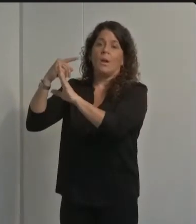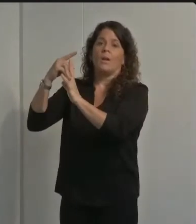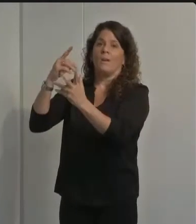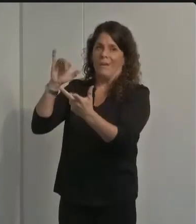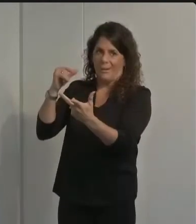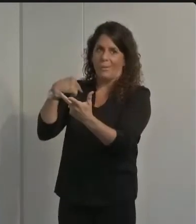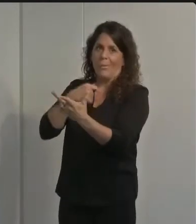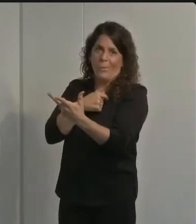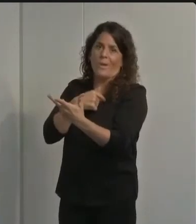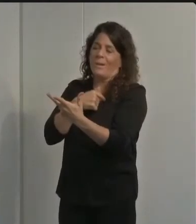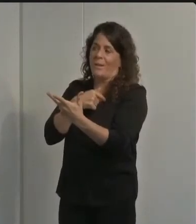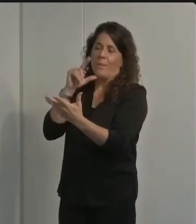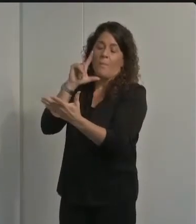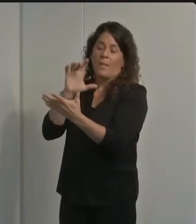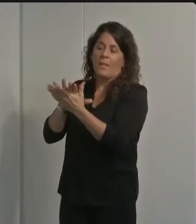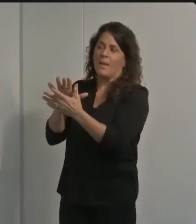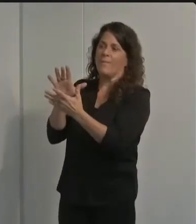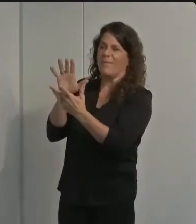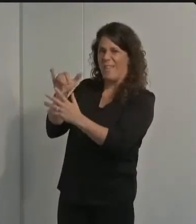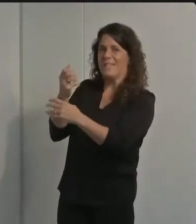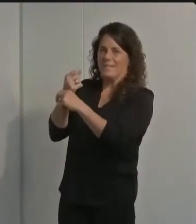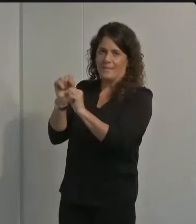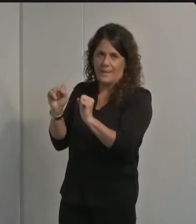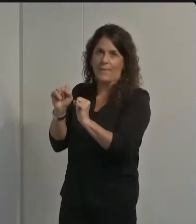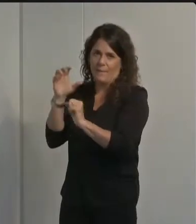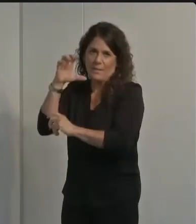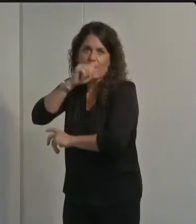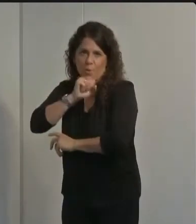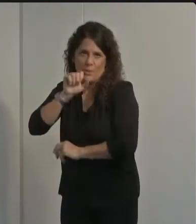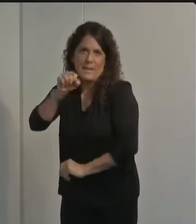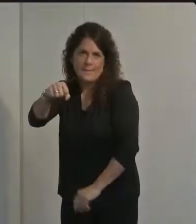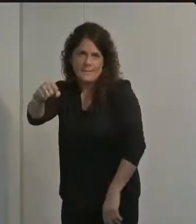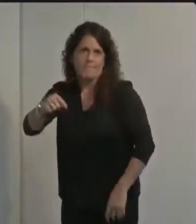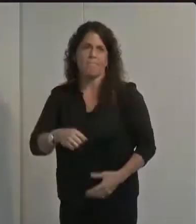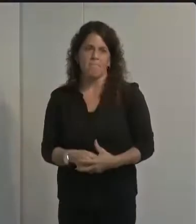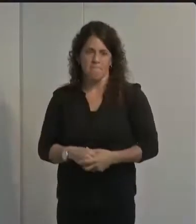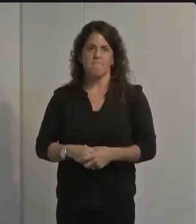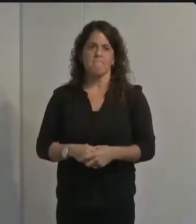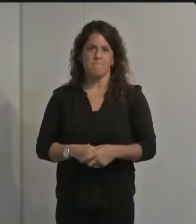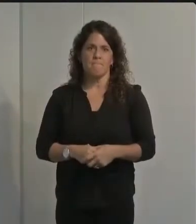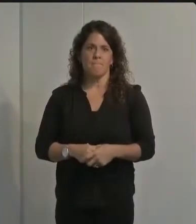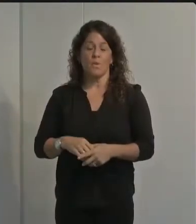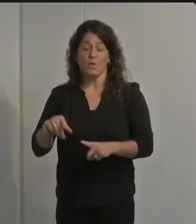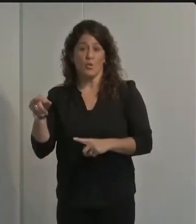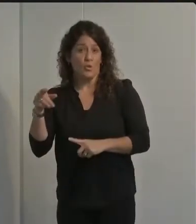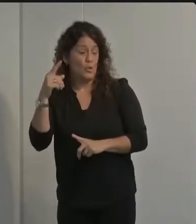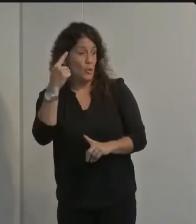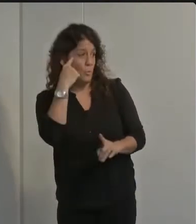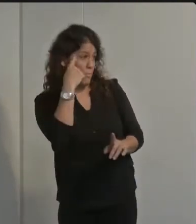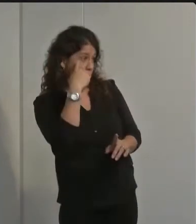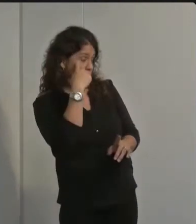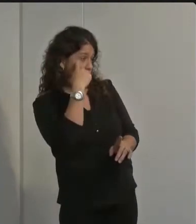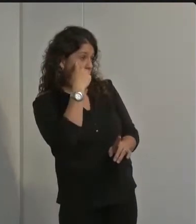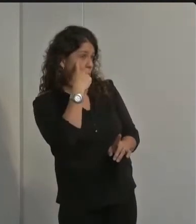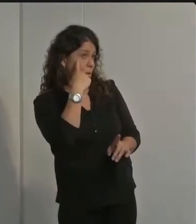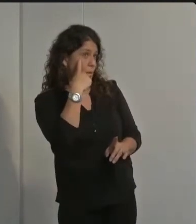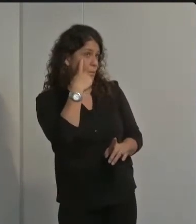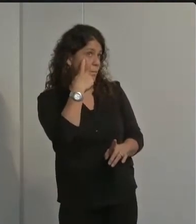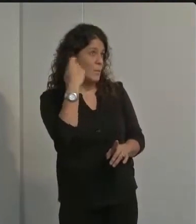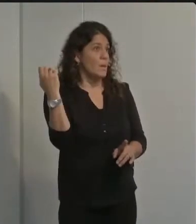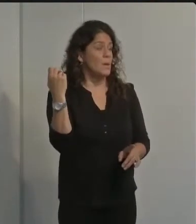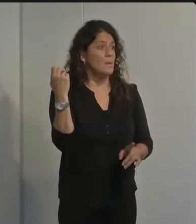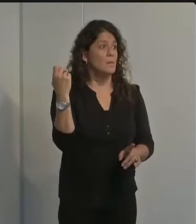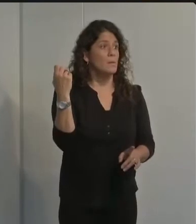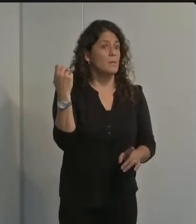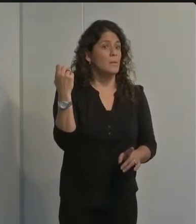areas that that would be a safe connection to draw okay do you think some of it too could be due to cases in santa maria